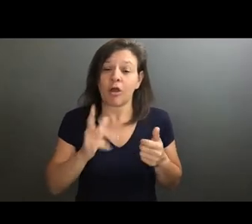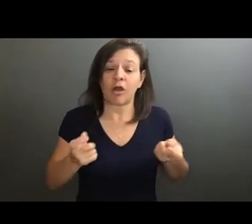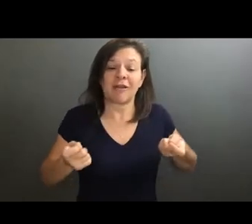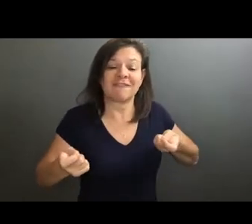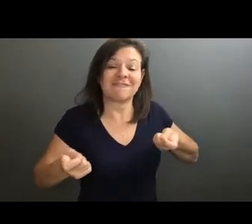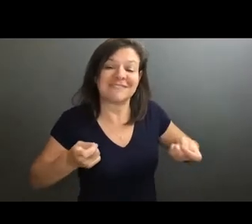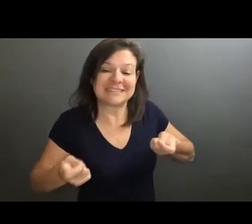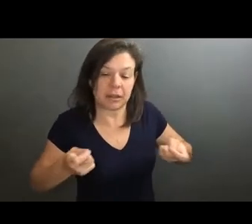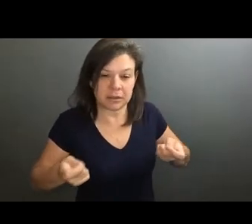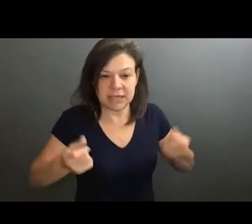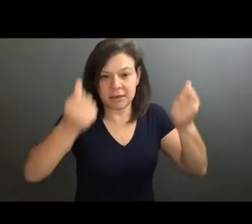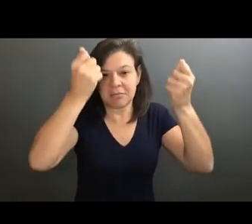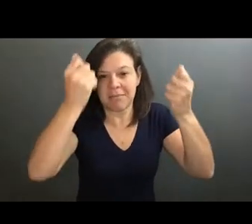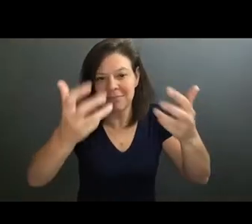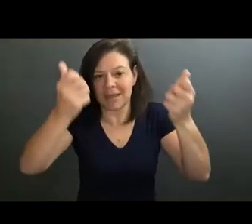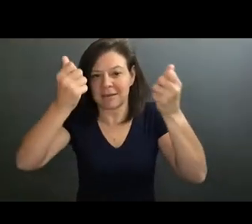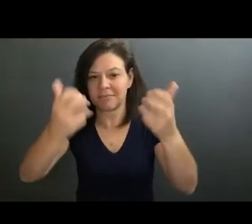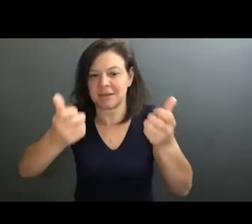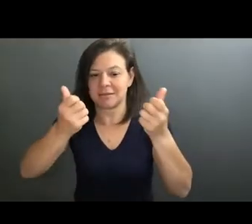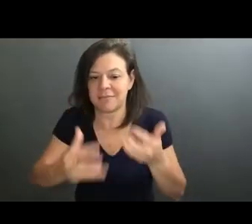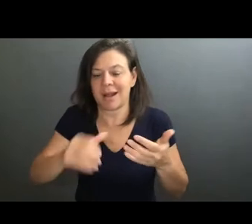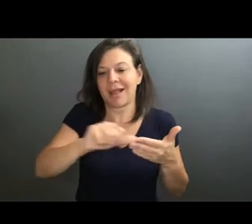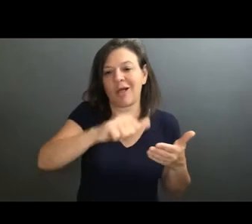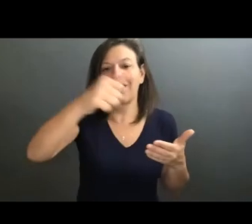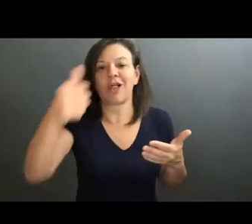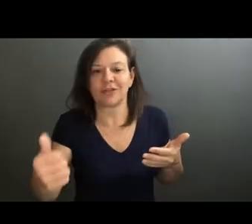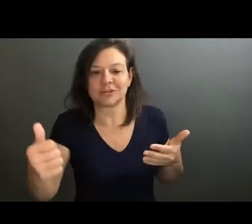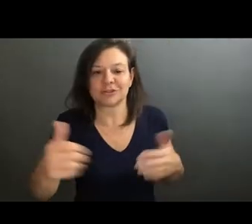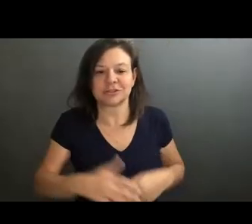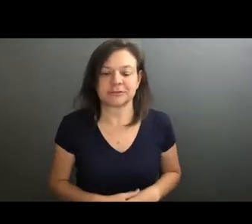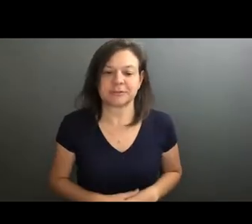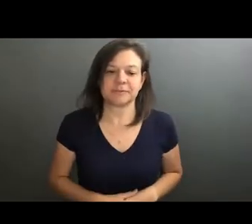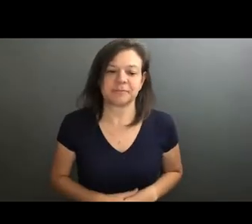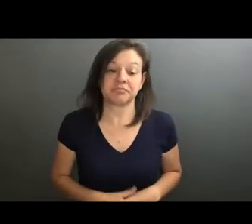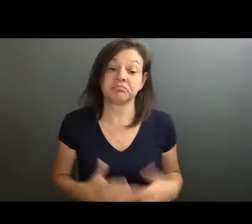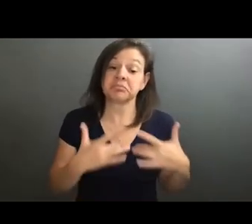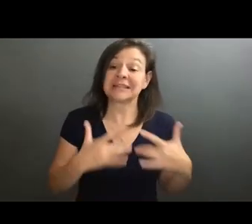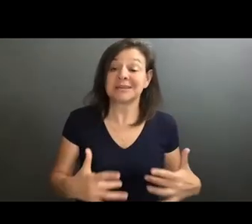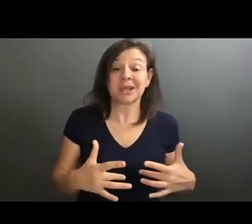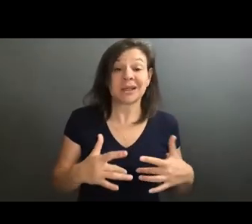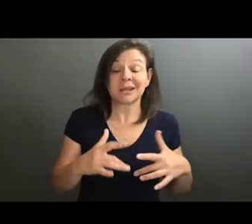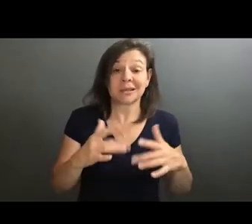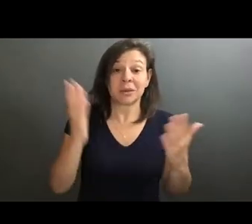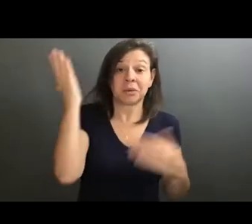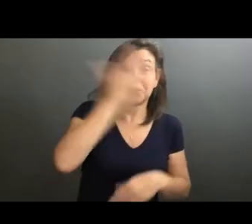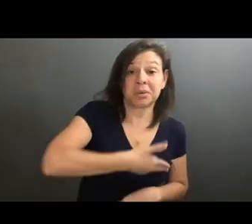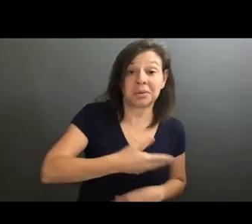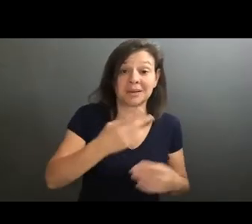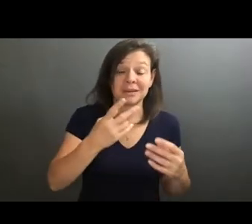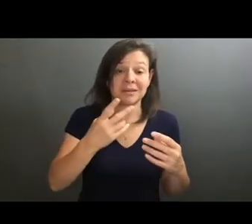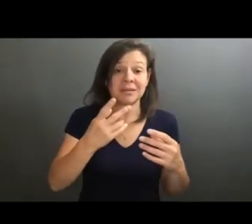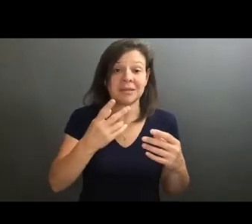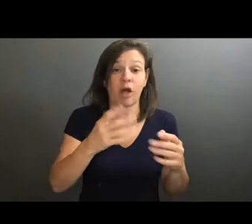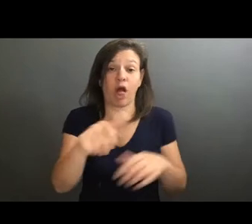by multiple others, usually unseen others. Wherever any of us got,